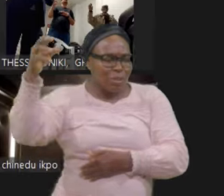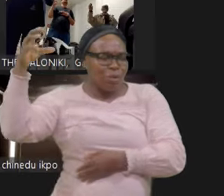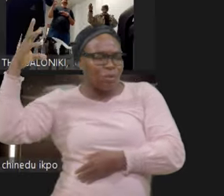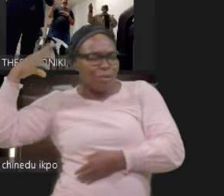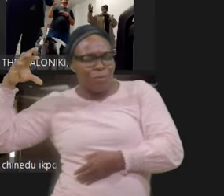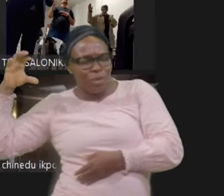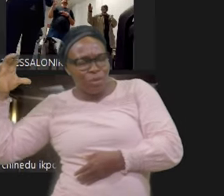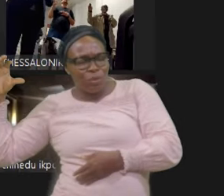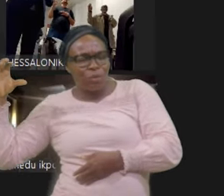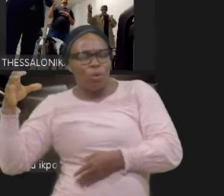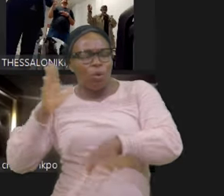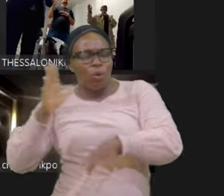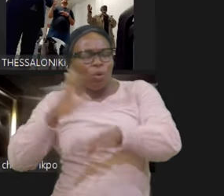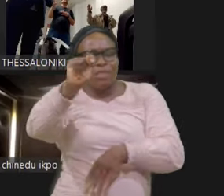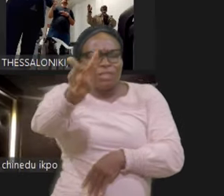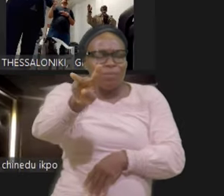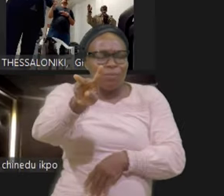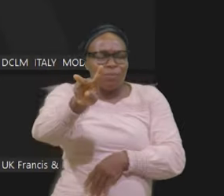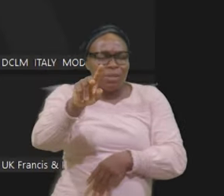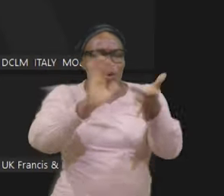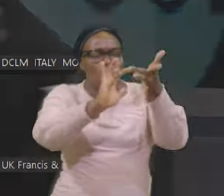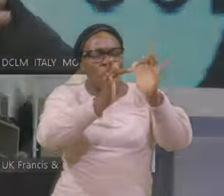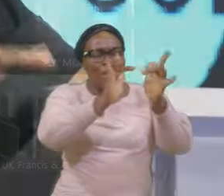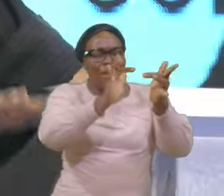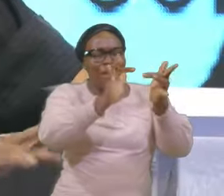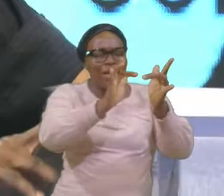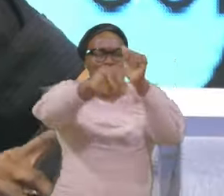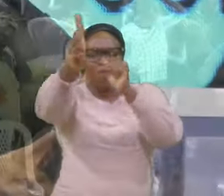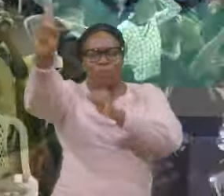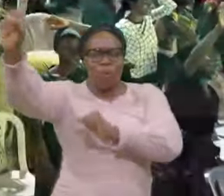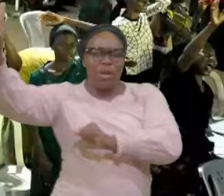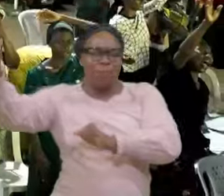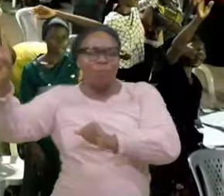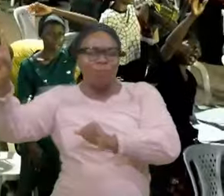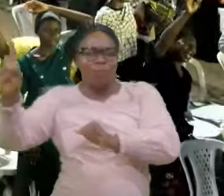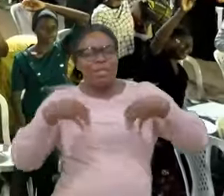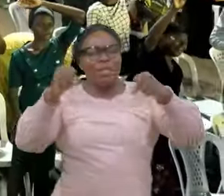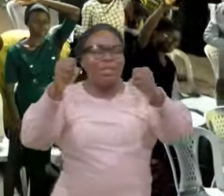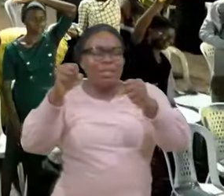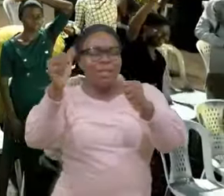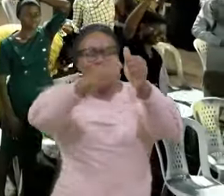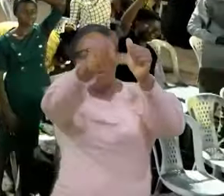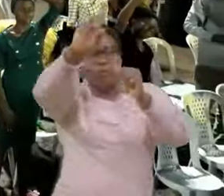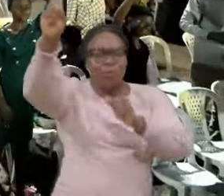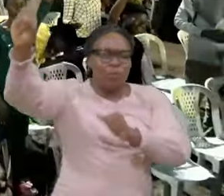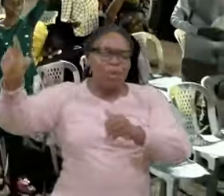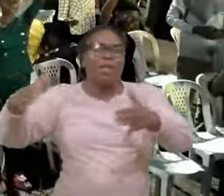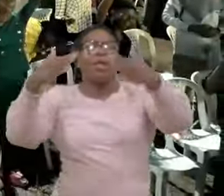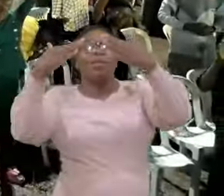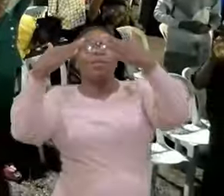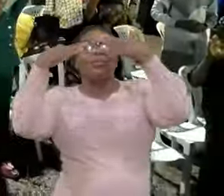Online Everywhere Healing Everywhere Thank You Lord